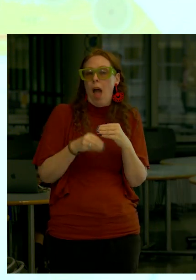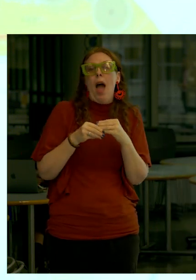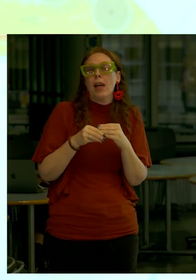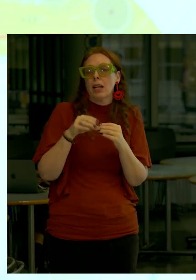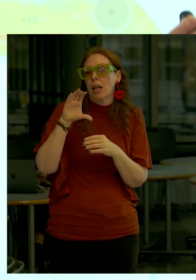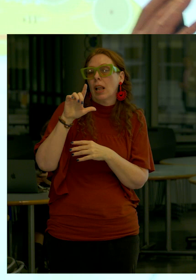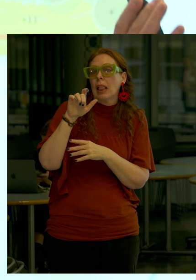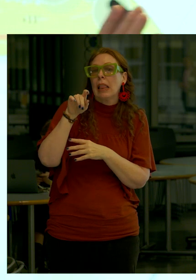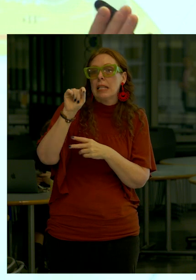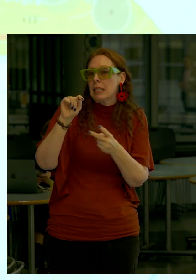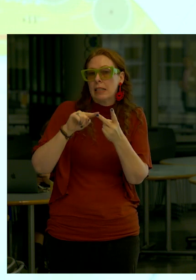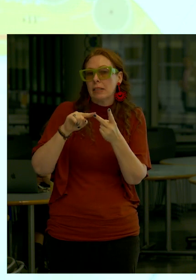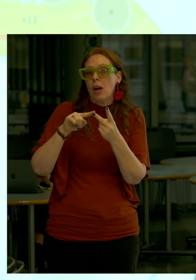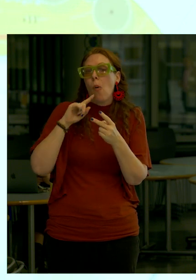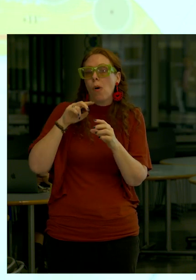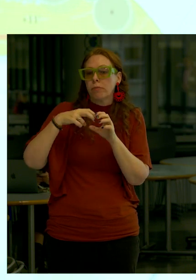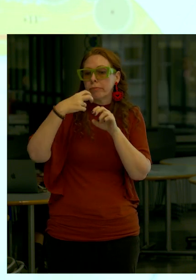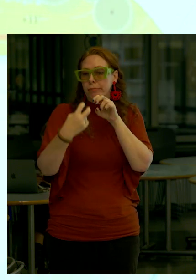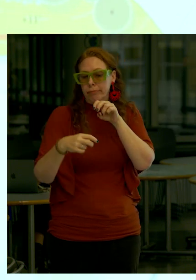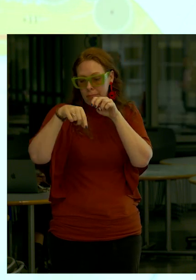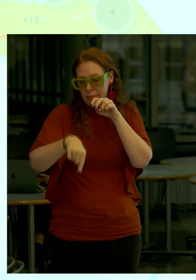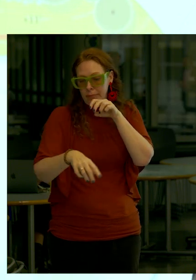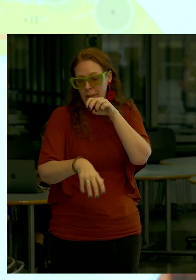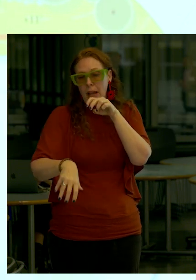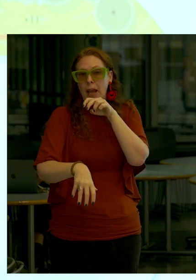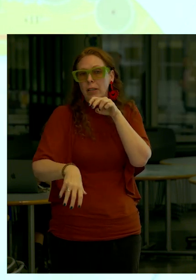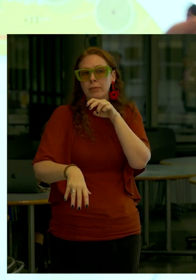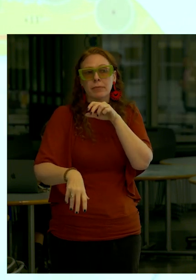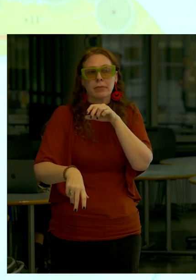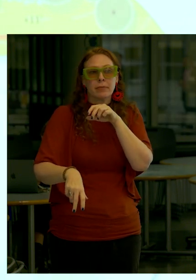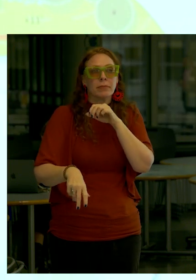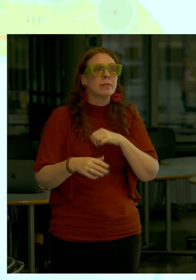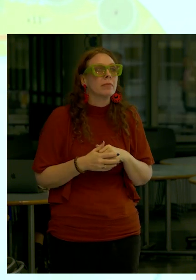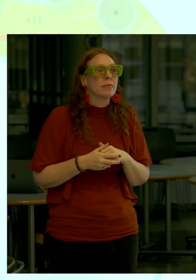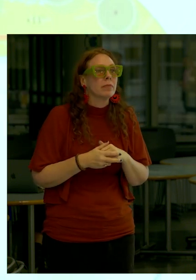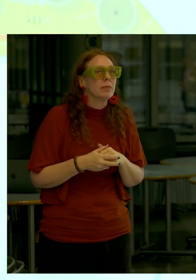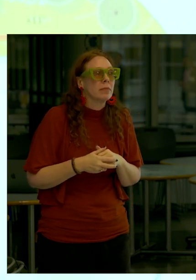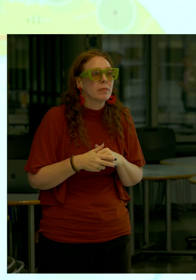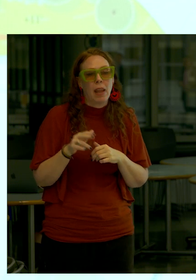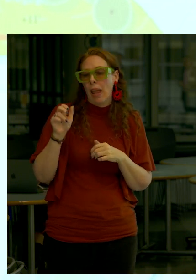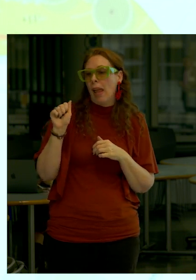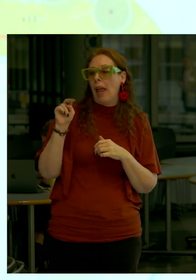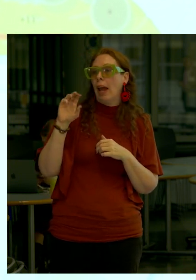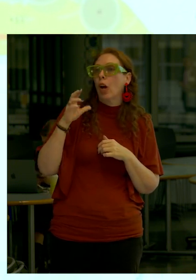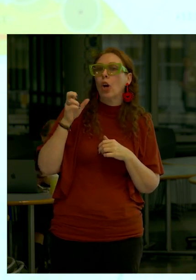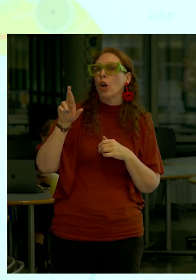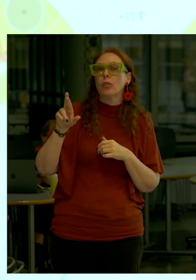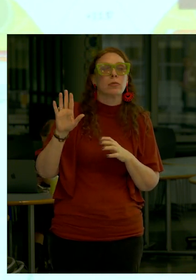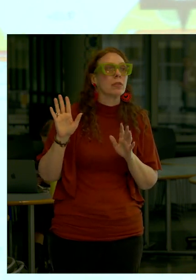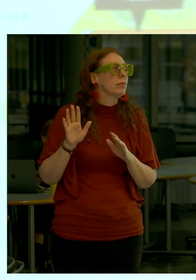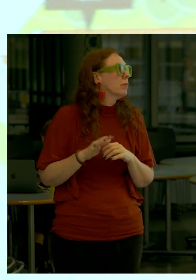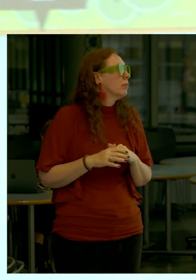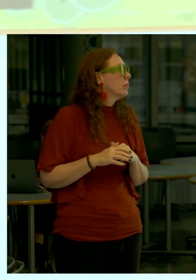you know, anchorage in any way Nor are we changing the use of the North Cove I just